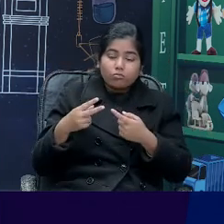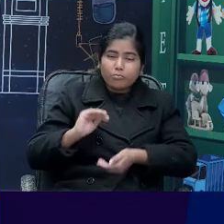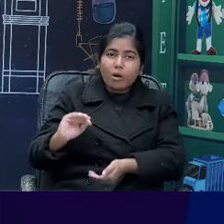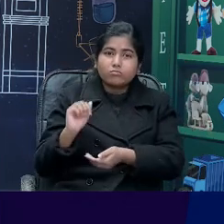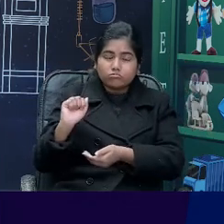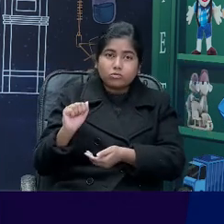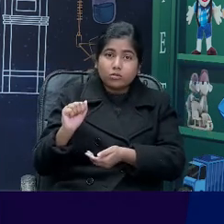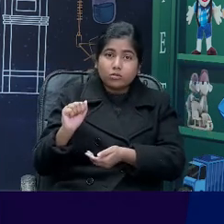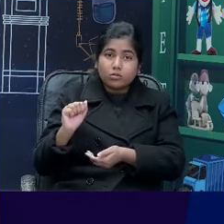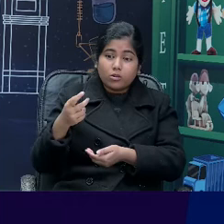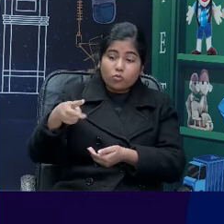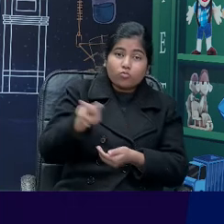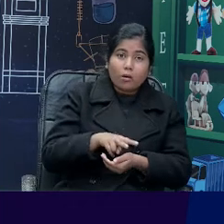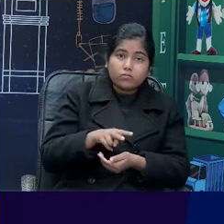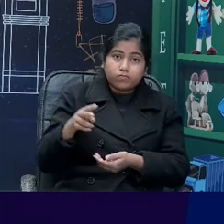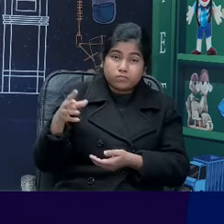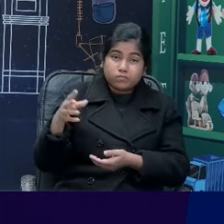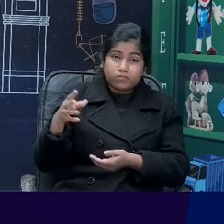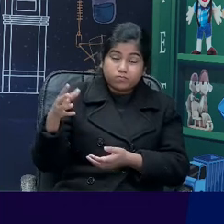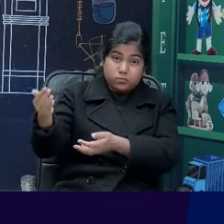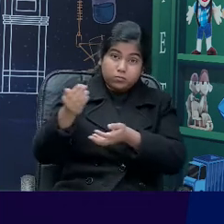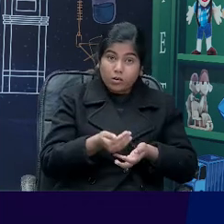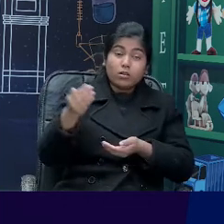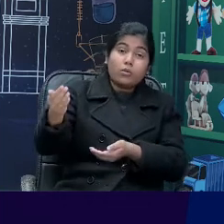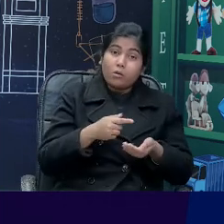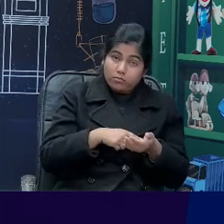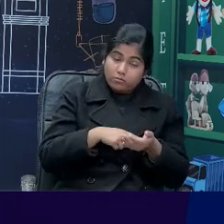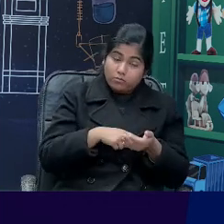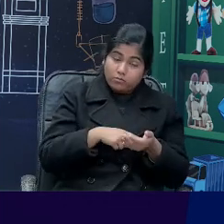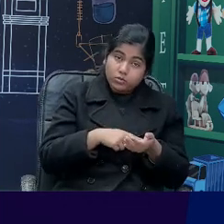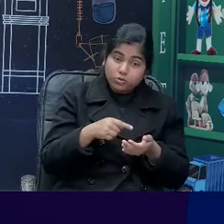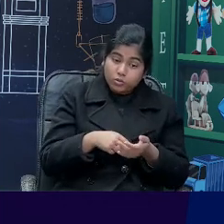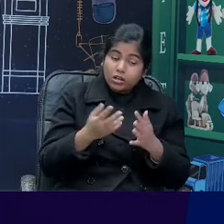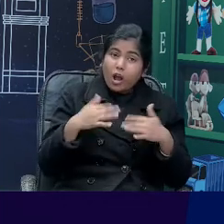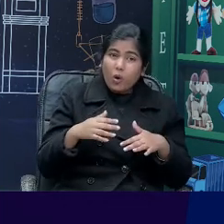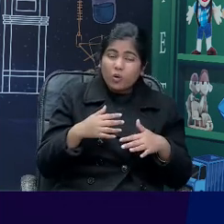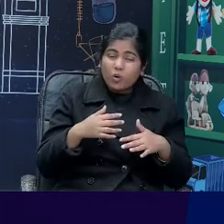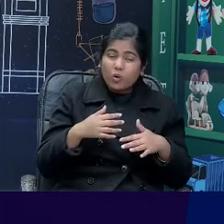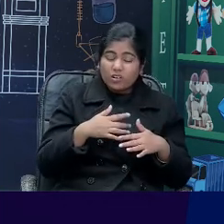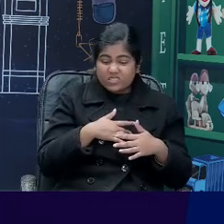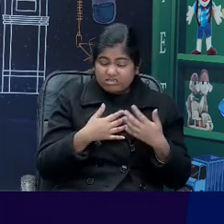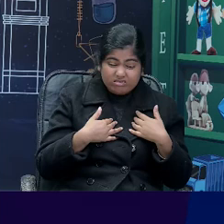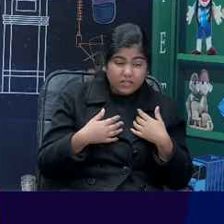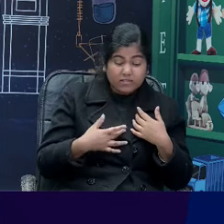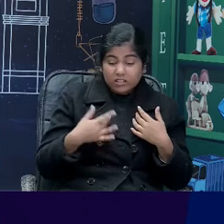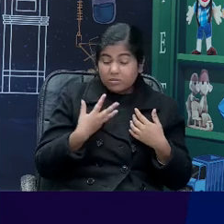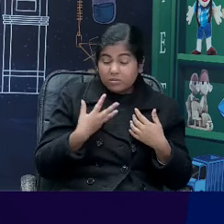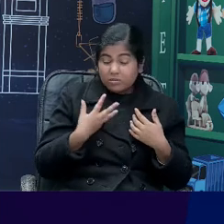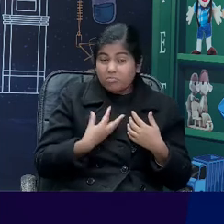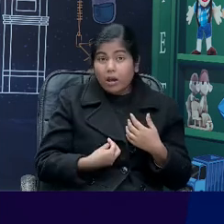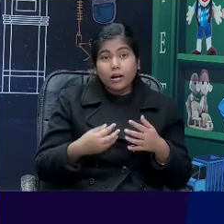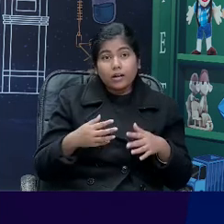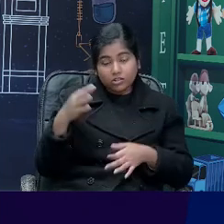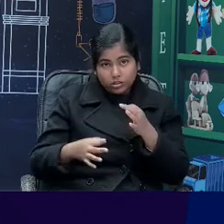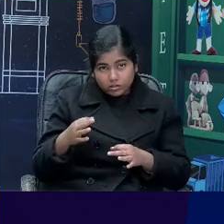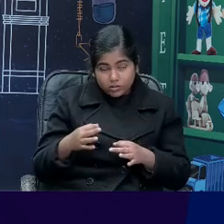so much about content in itself as it is about human feelings. It's daily with human feelings. Human feelings, So many feelings. So